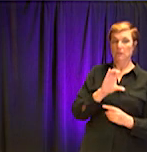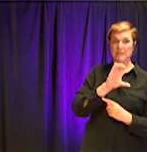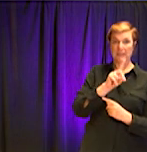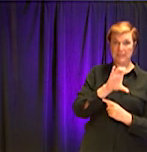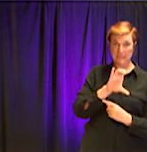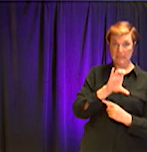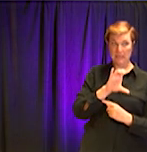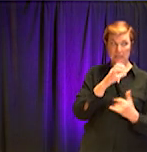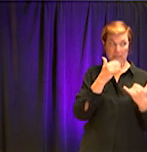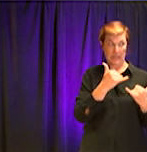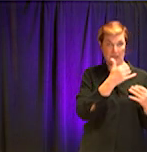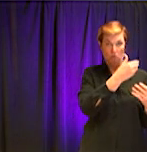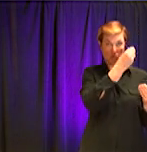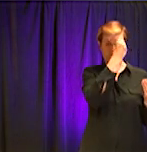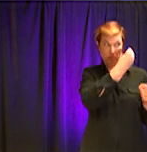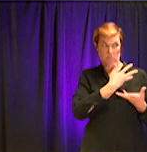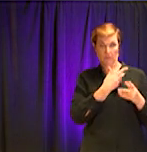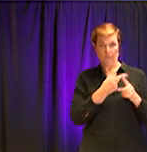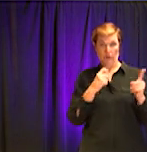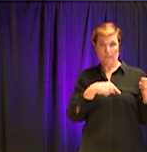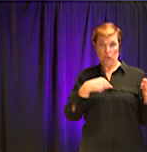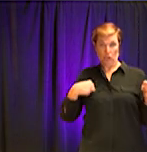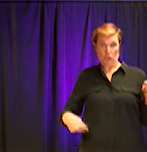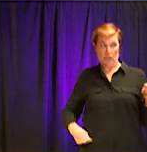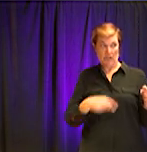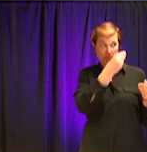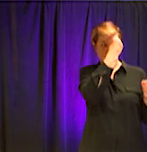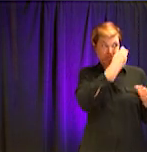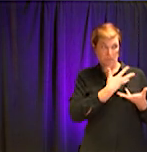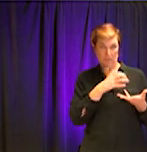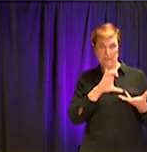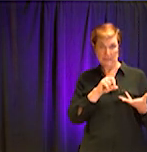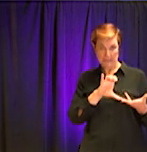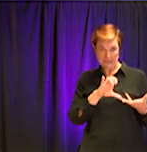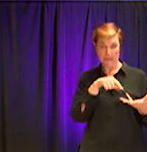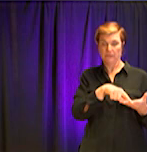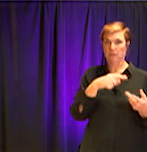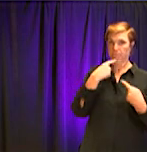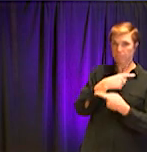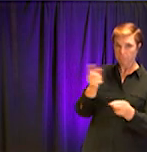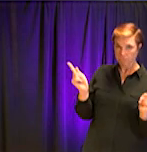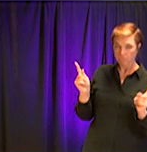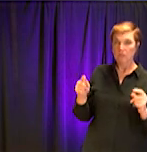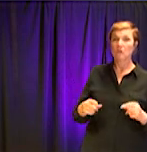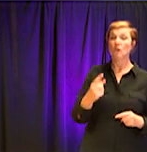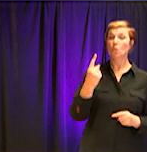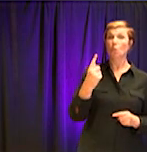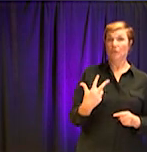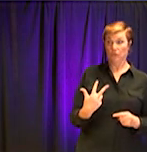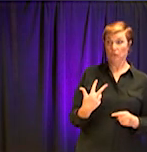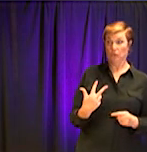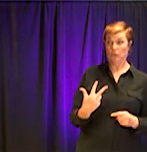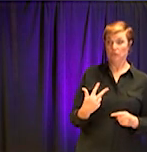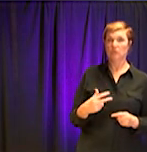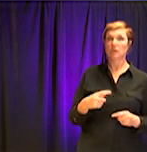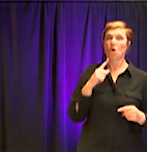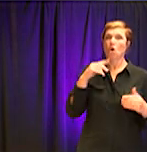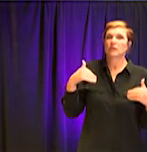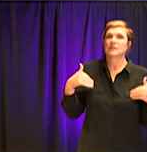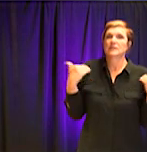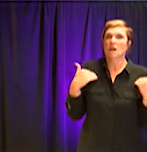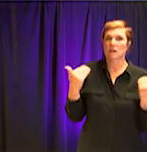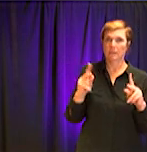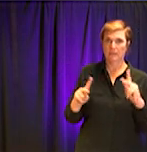places indicate that more than a third of the hospitalizations from this virus are among young people. Now,